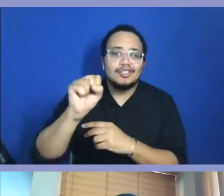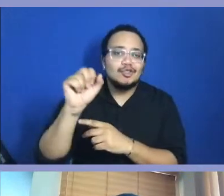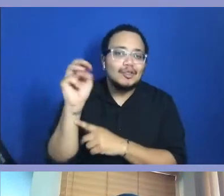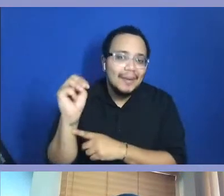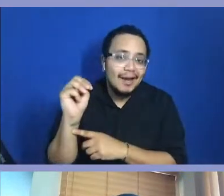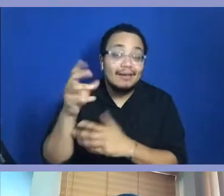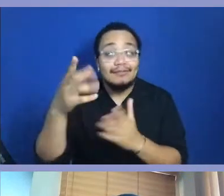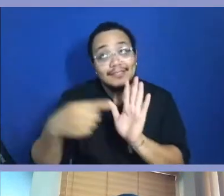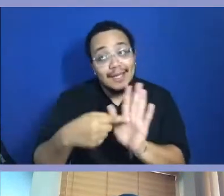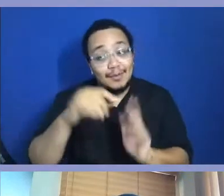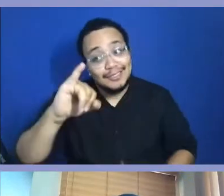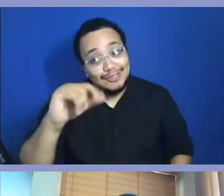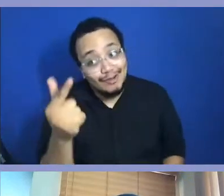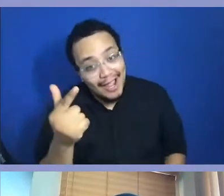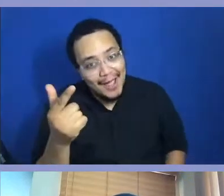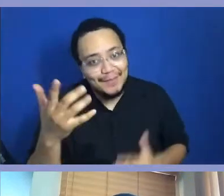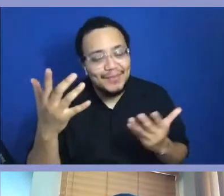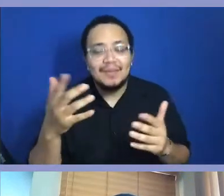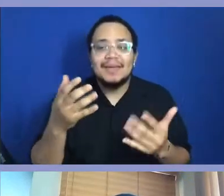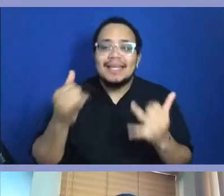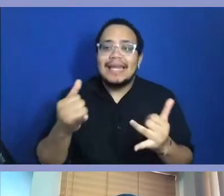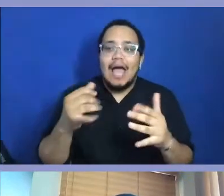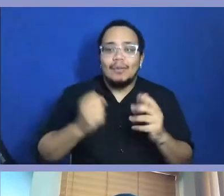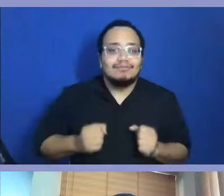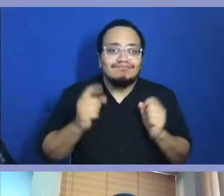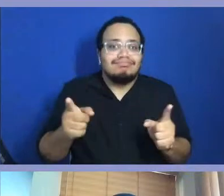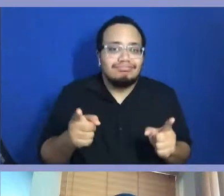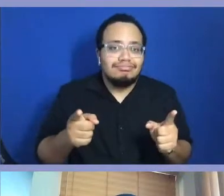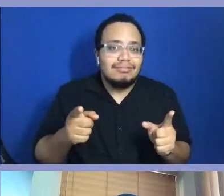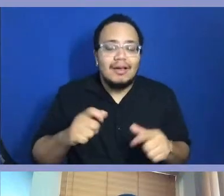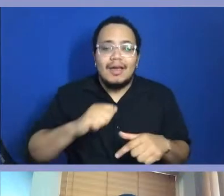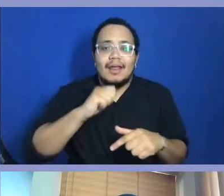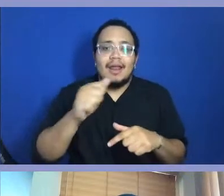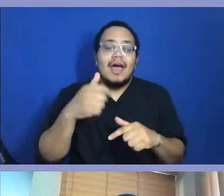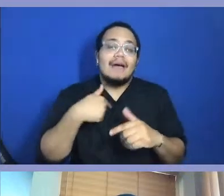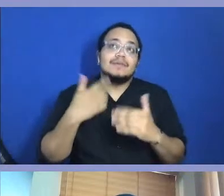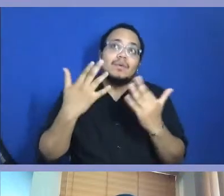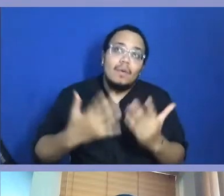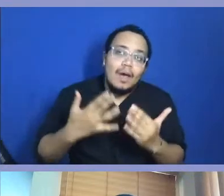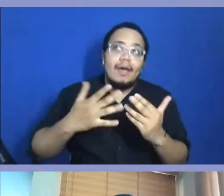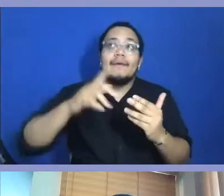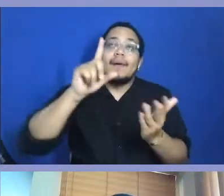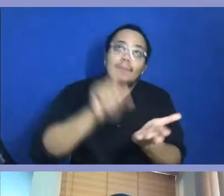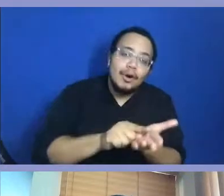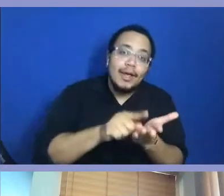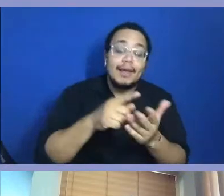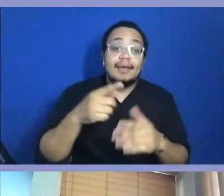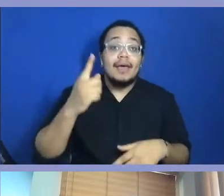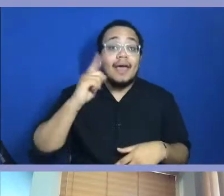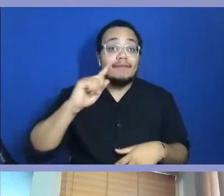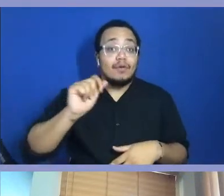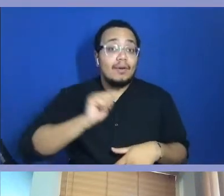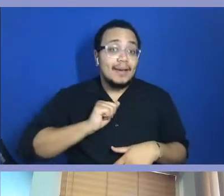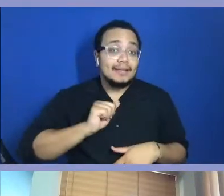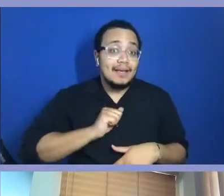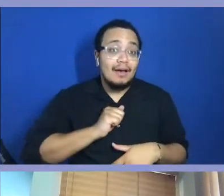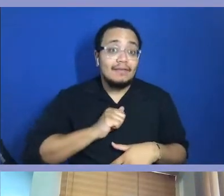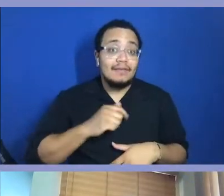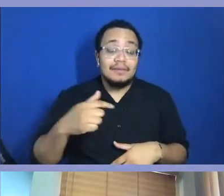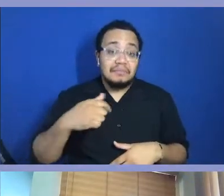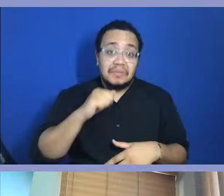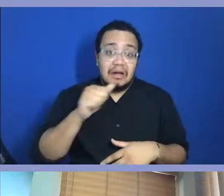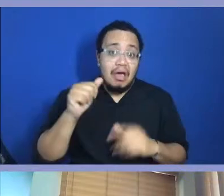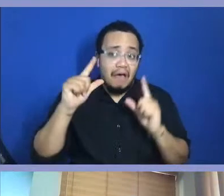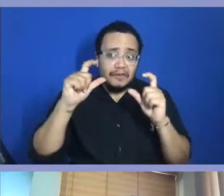but, you know, a little bit more instantaneously than previous times. So, even for someone like myself, I'm not a photographer